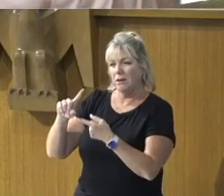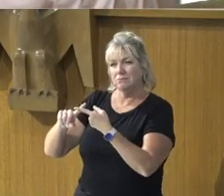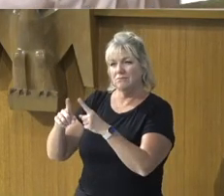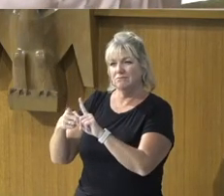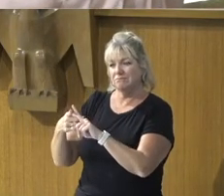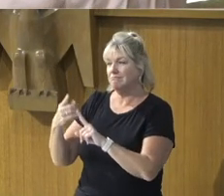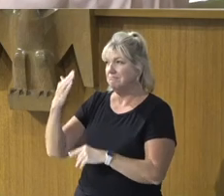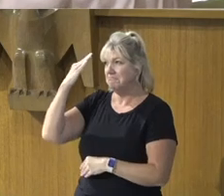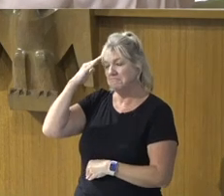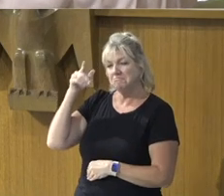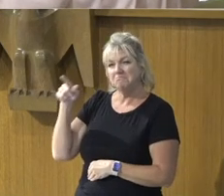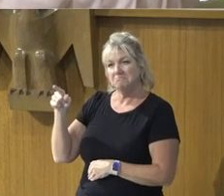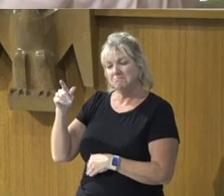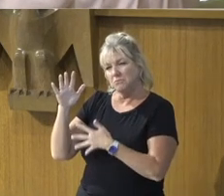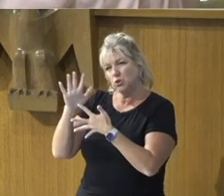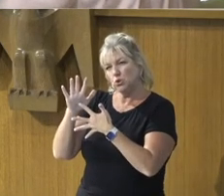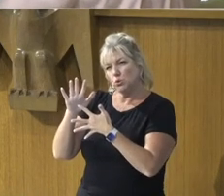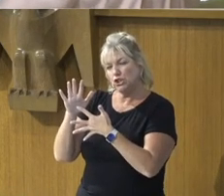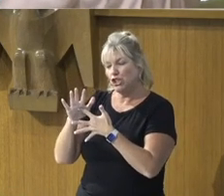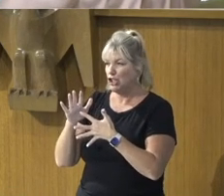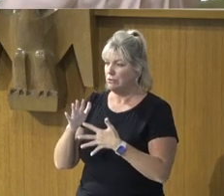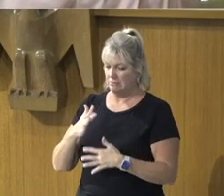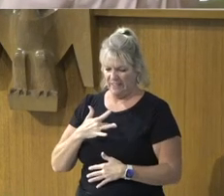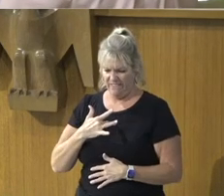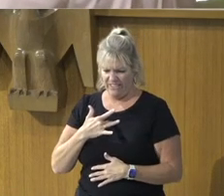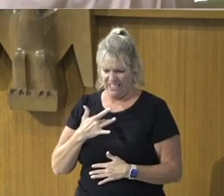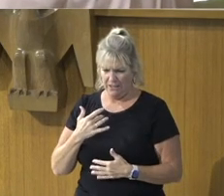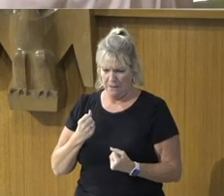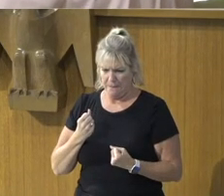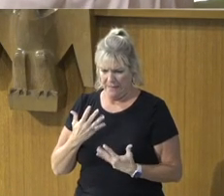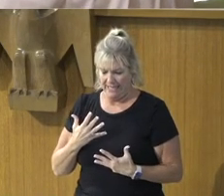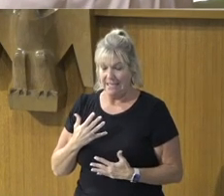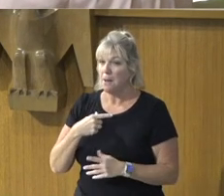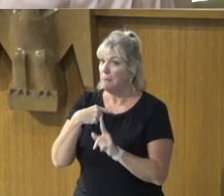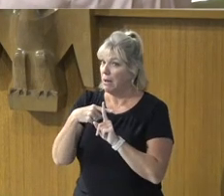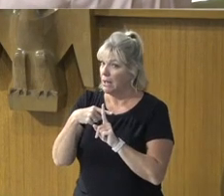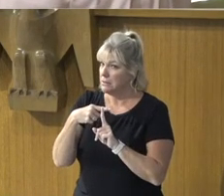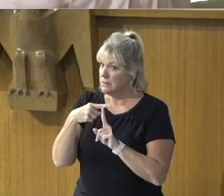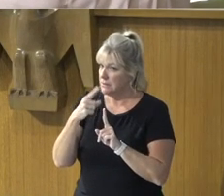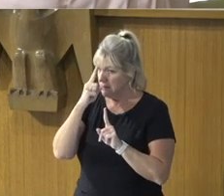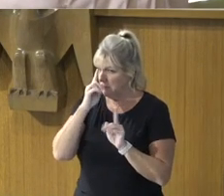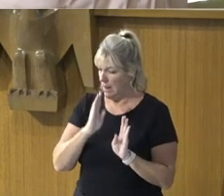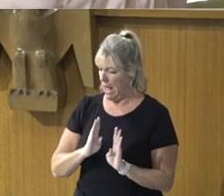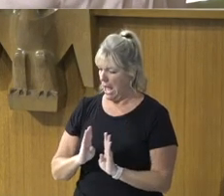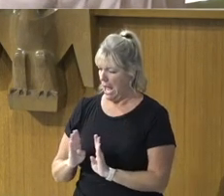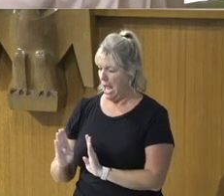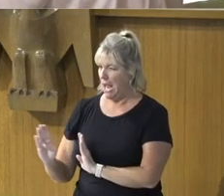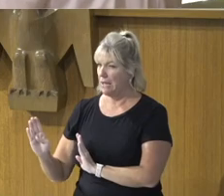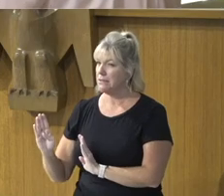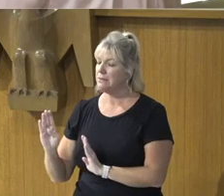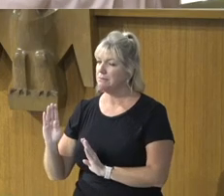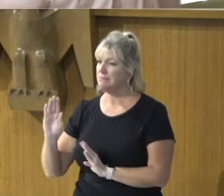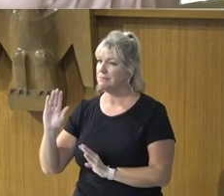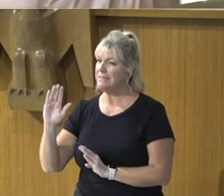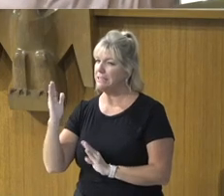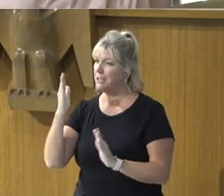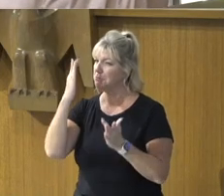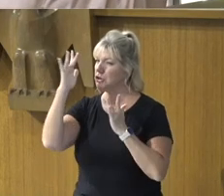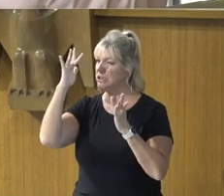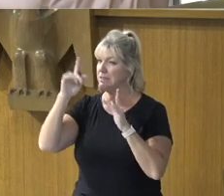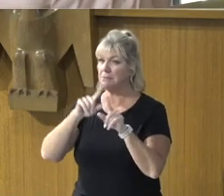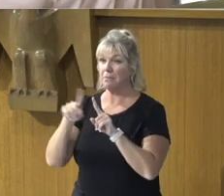hostile feelings, And a clever cunning, Approaching genius, Was regularly